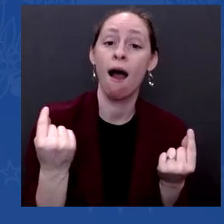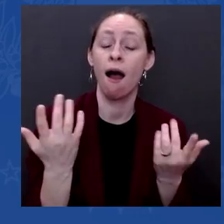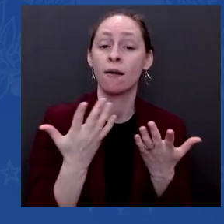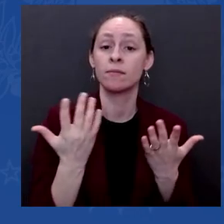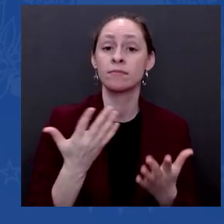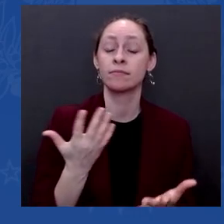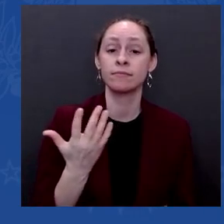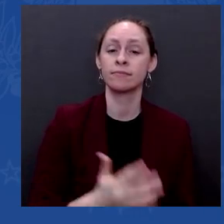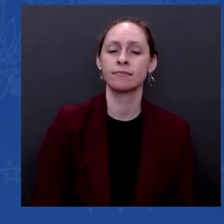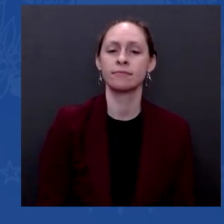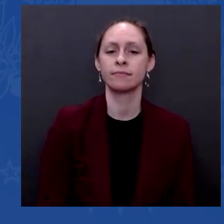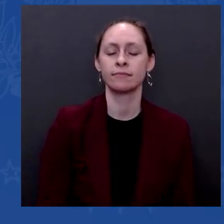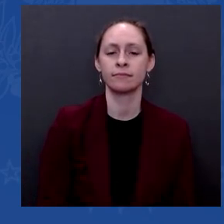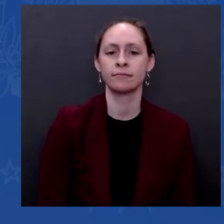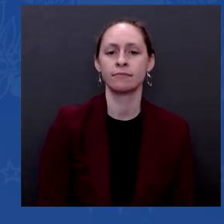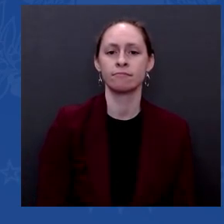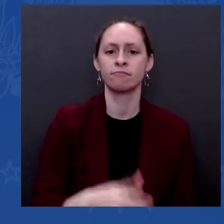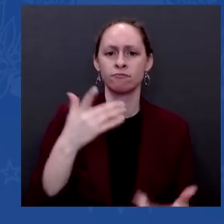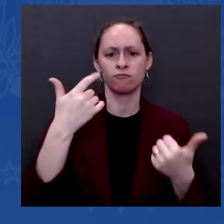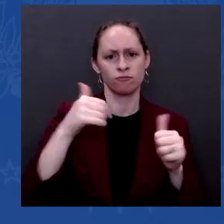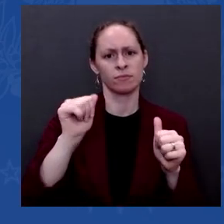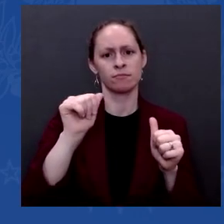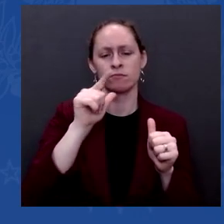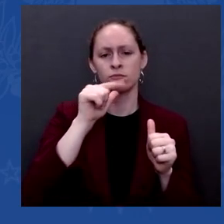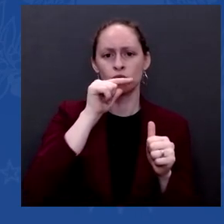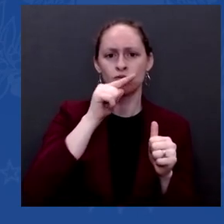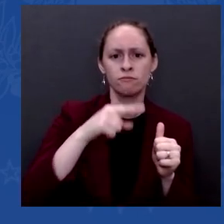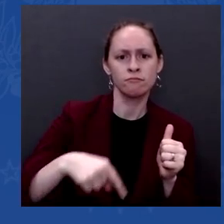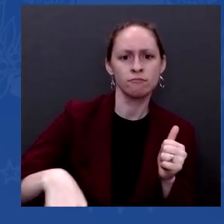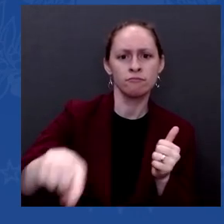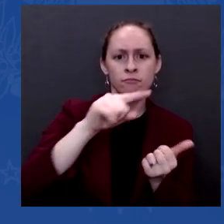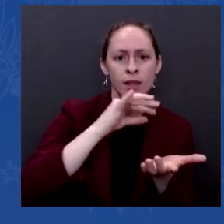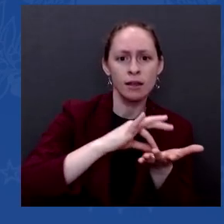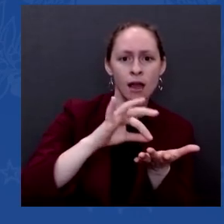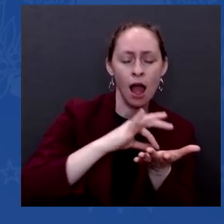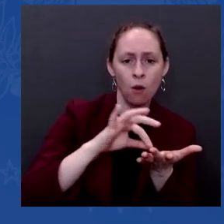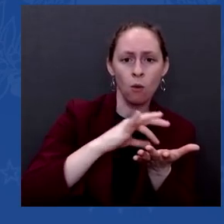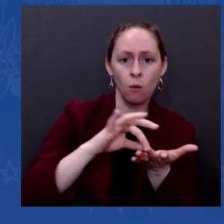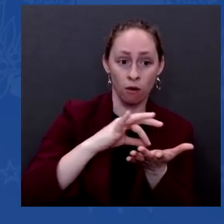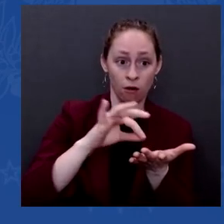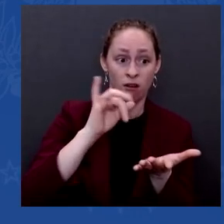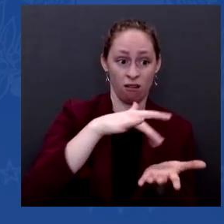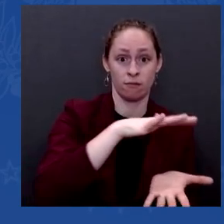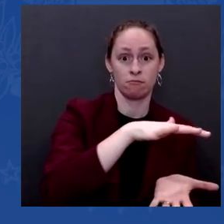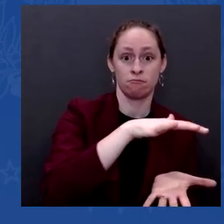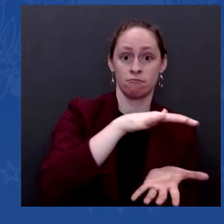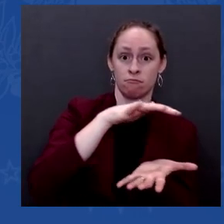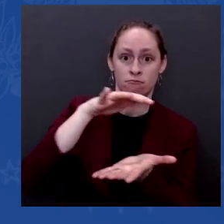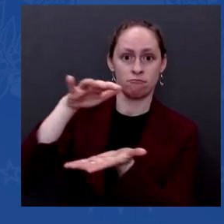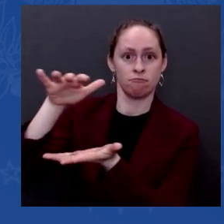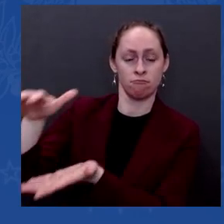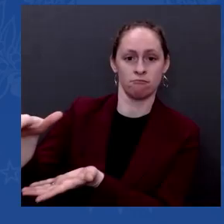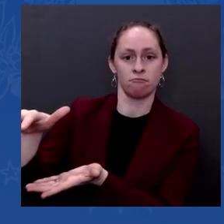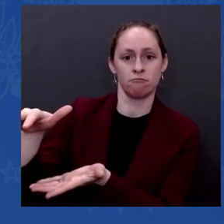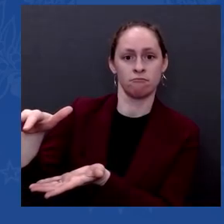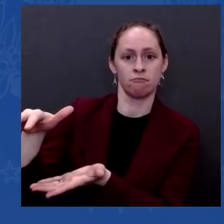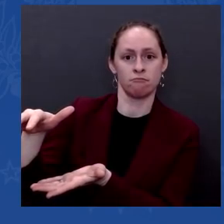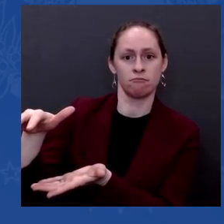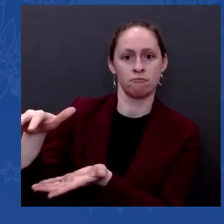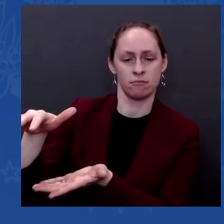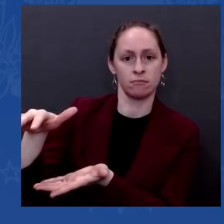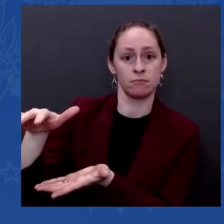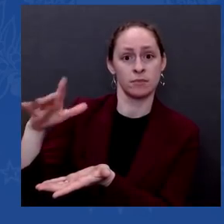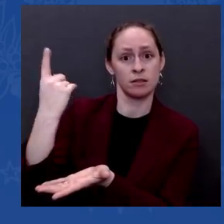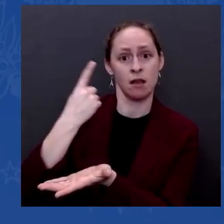election, saying that I didn't win, but Republican candidate won. I doubt would anybody thought